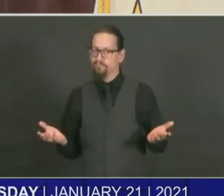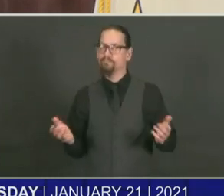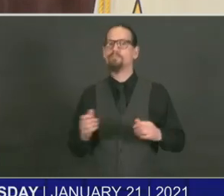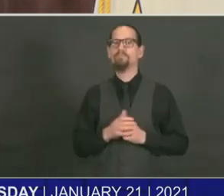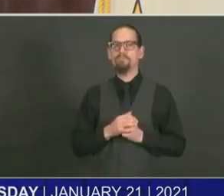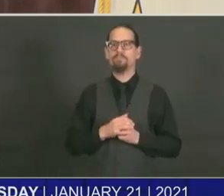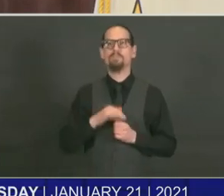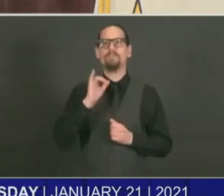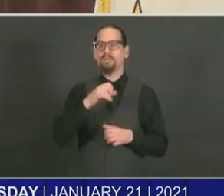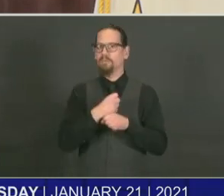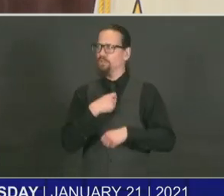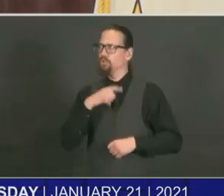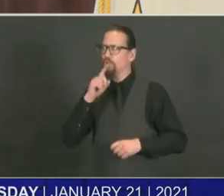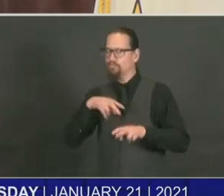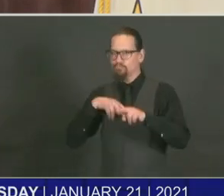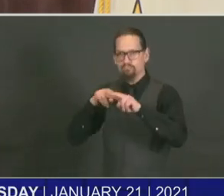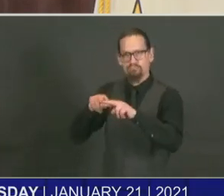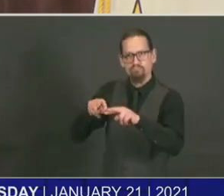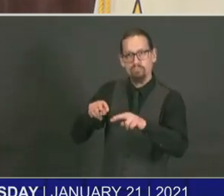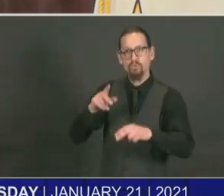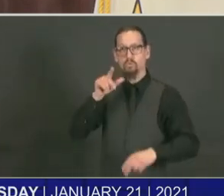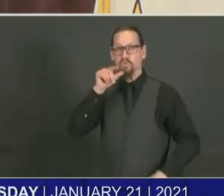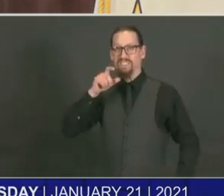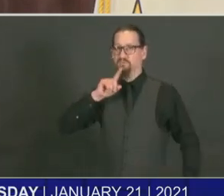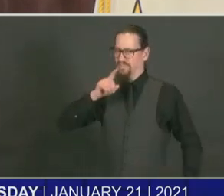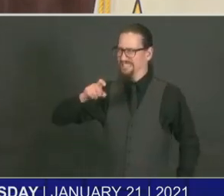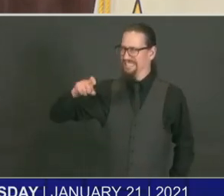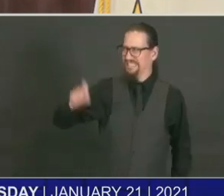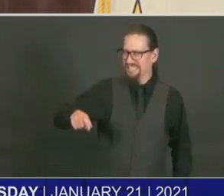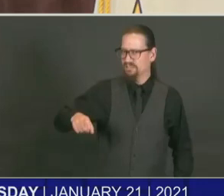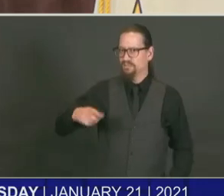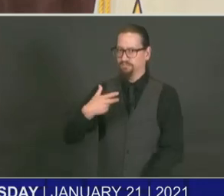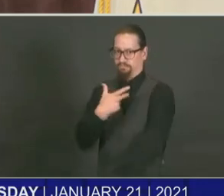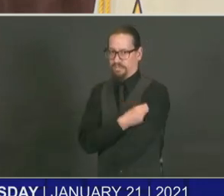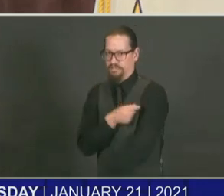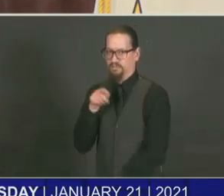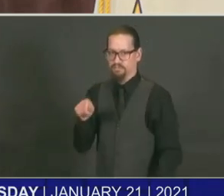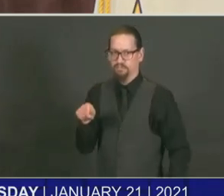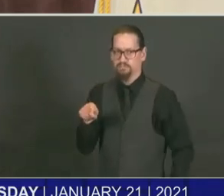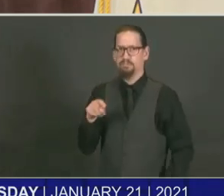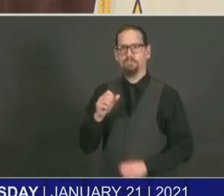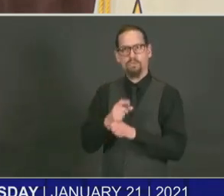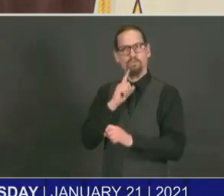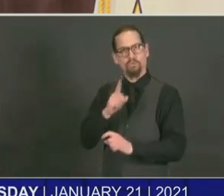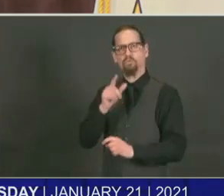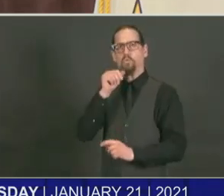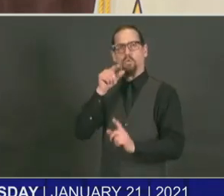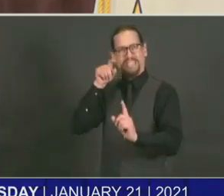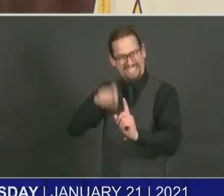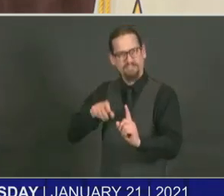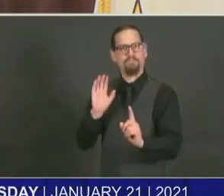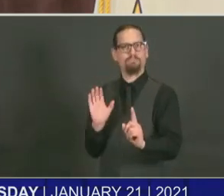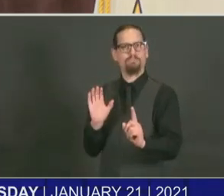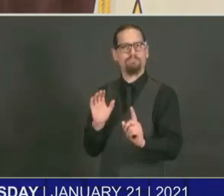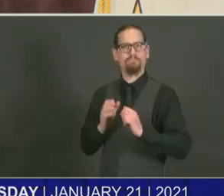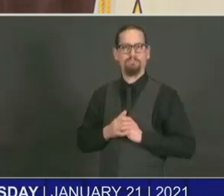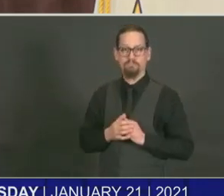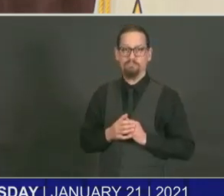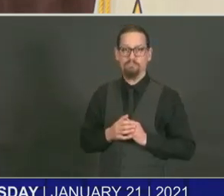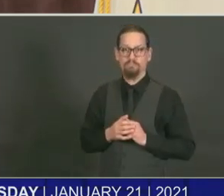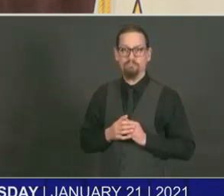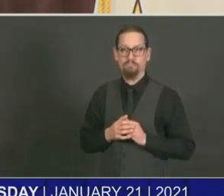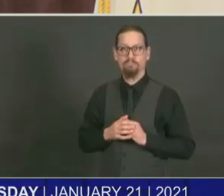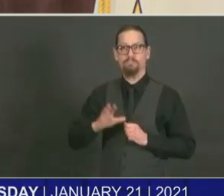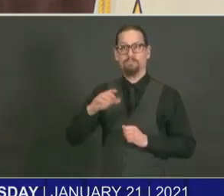broader number of individuals that need to get vaccinated are getting vaccinated. We don't have a need to, you know,